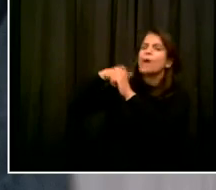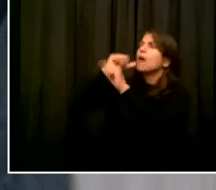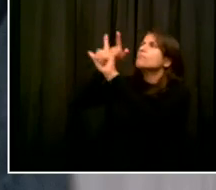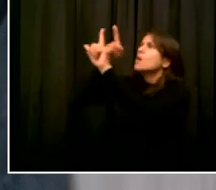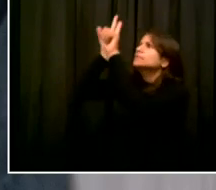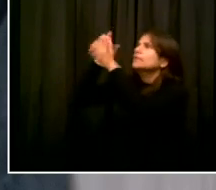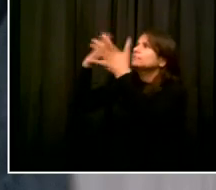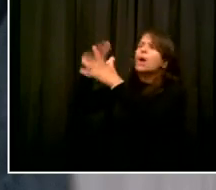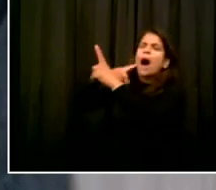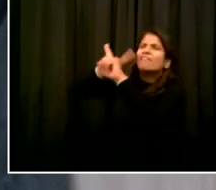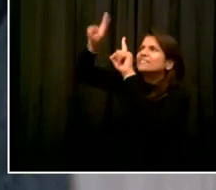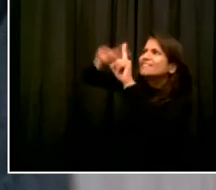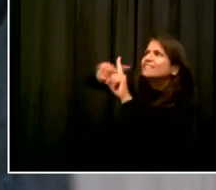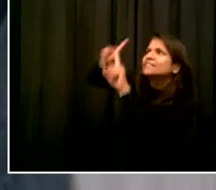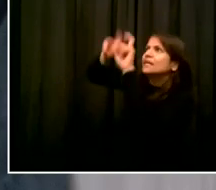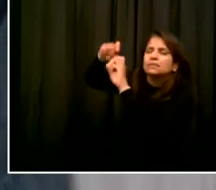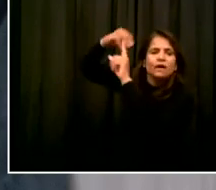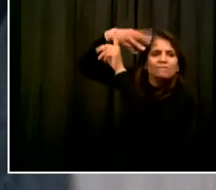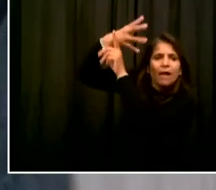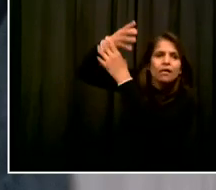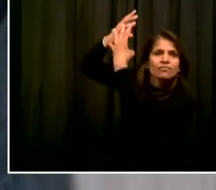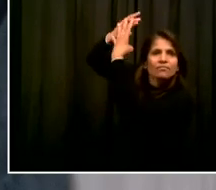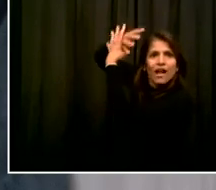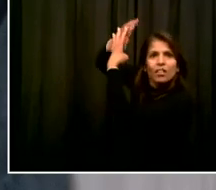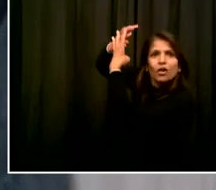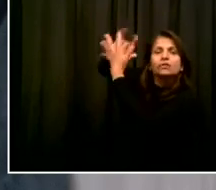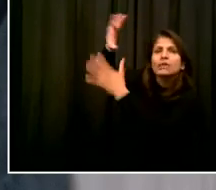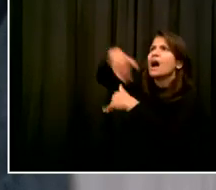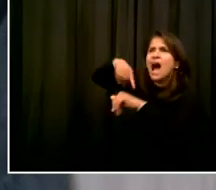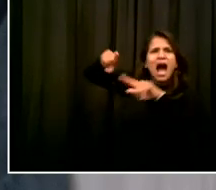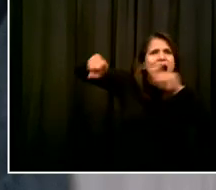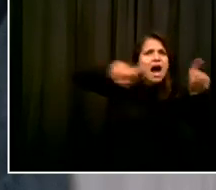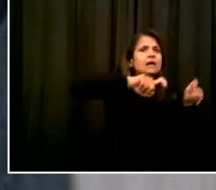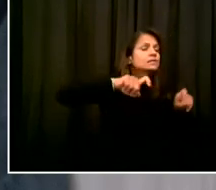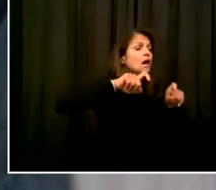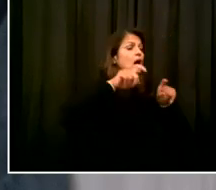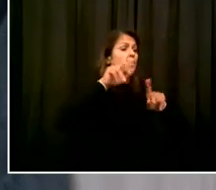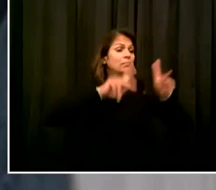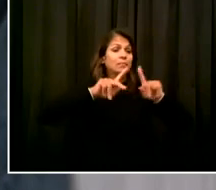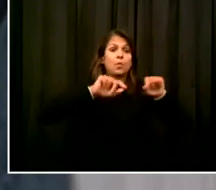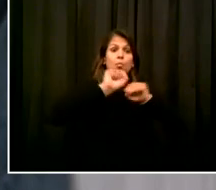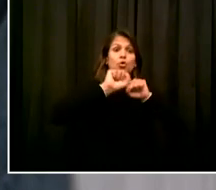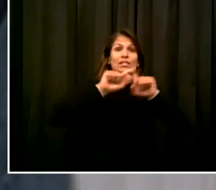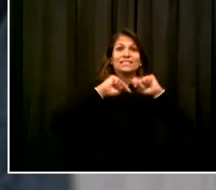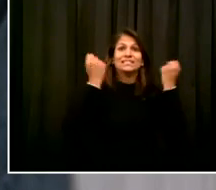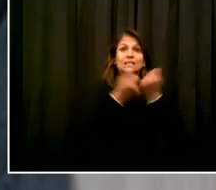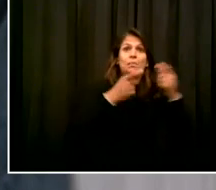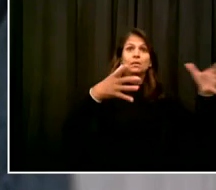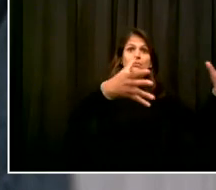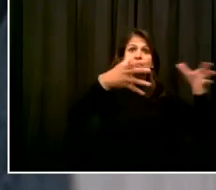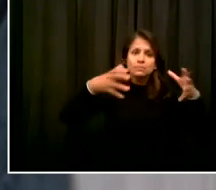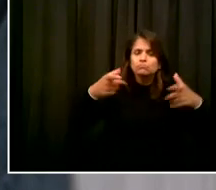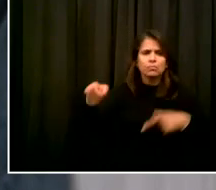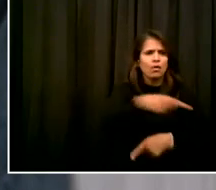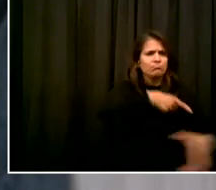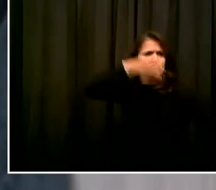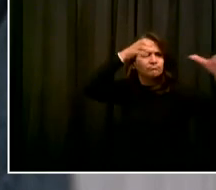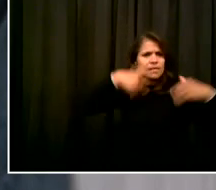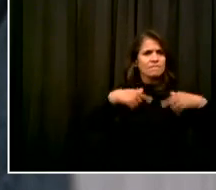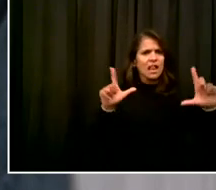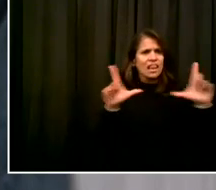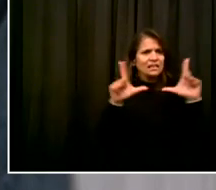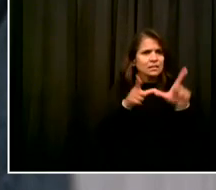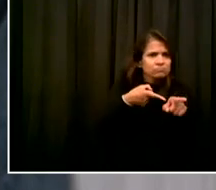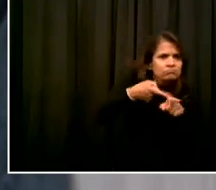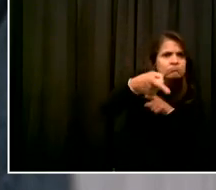certified engineers that are using equipment. They're looking at CO2 levels. They're looking at airflow. They're looking at what the